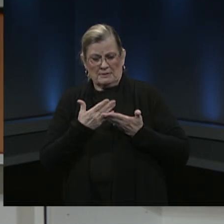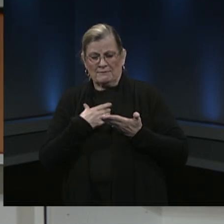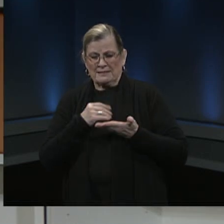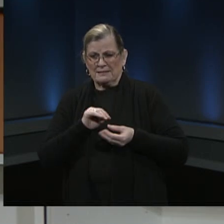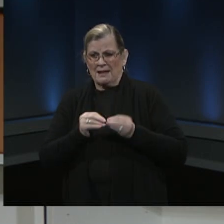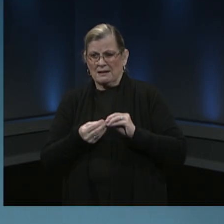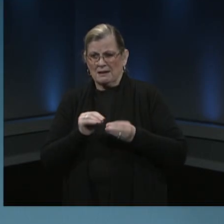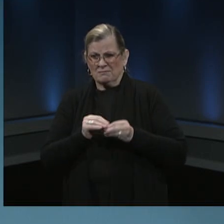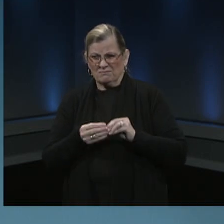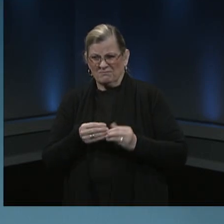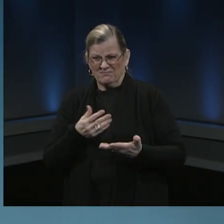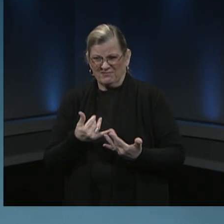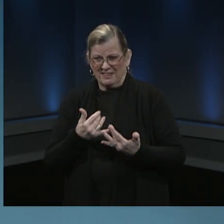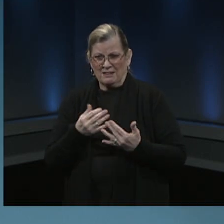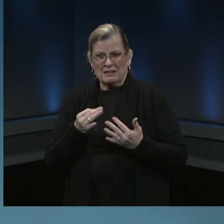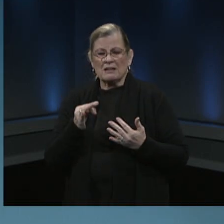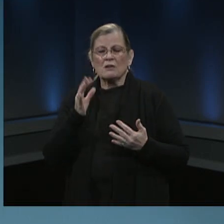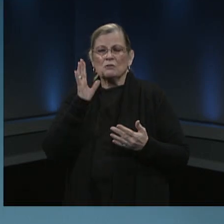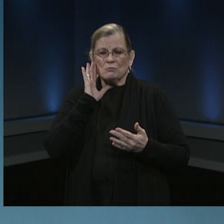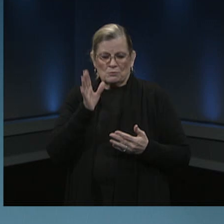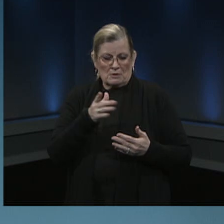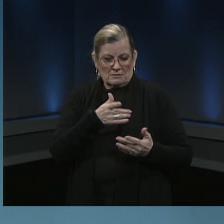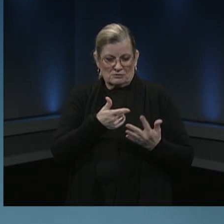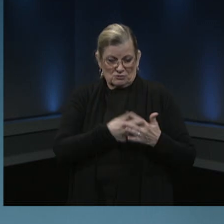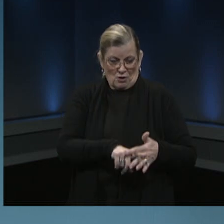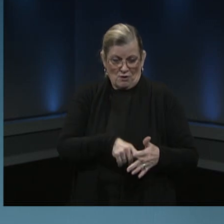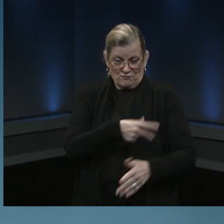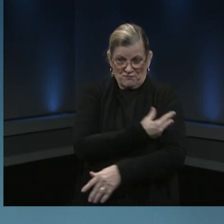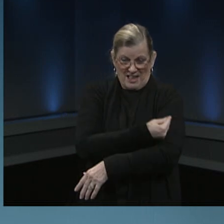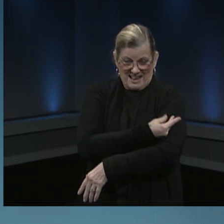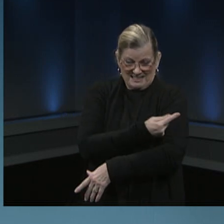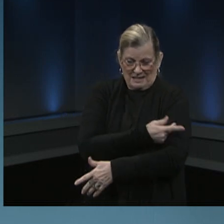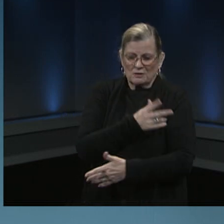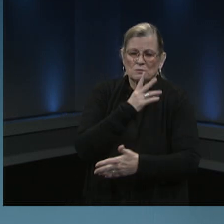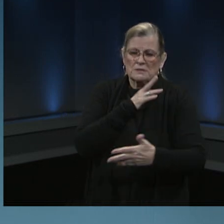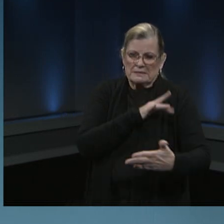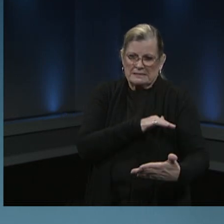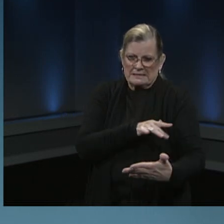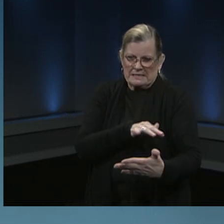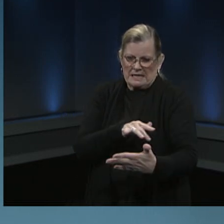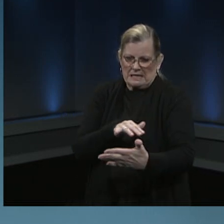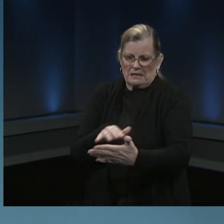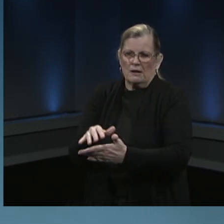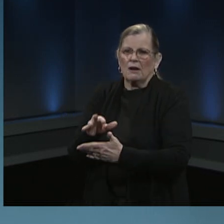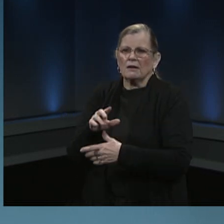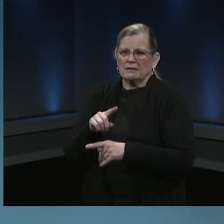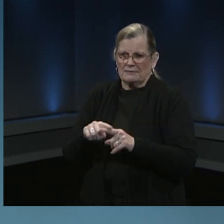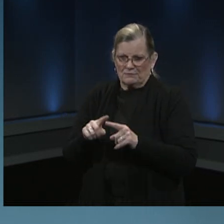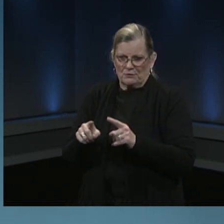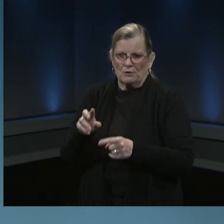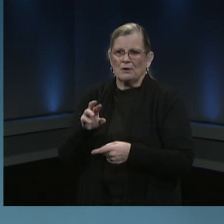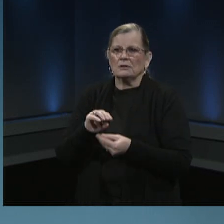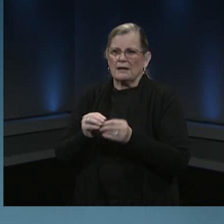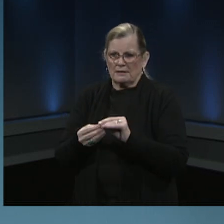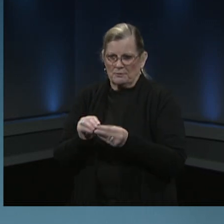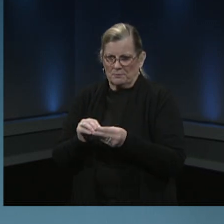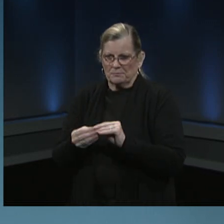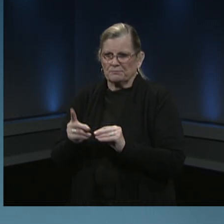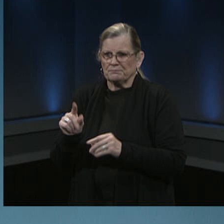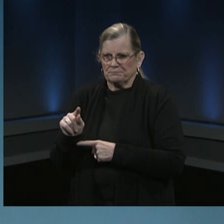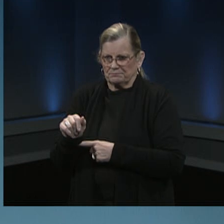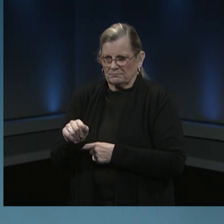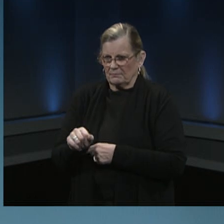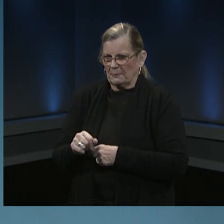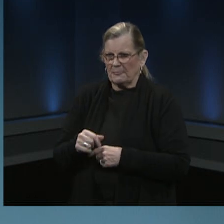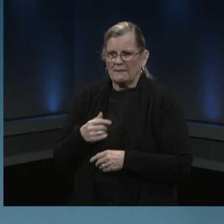process that's right and i would point out that other vaccines that are out there do affect asymptomatic carriage of the